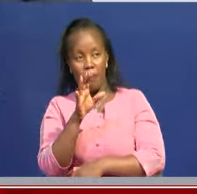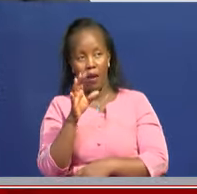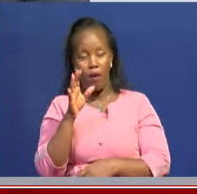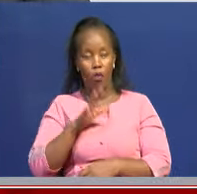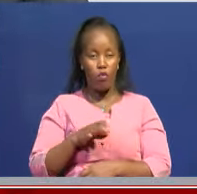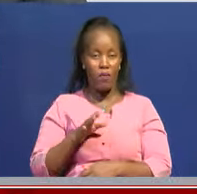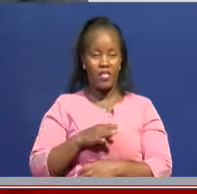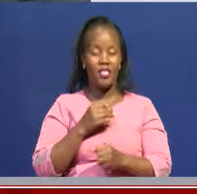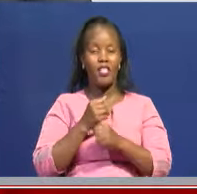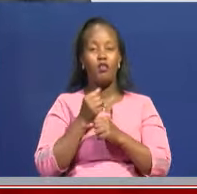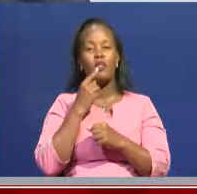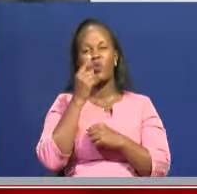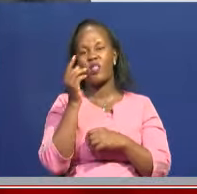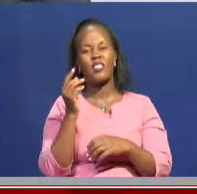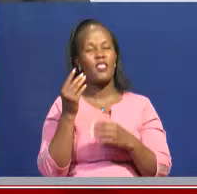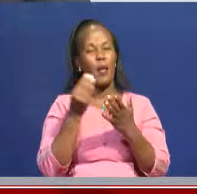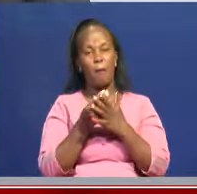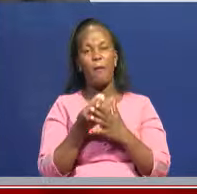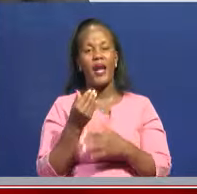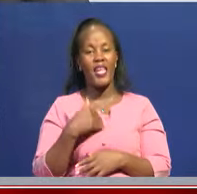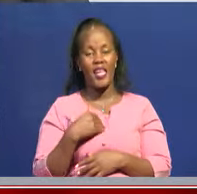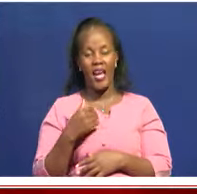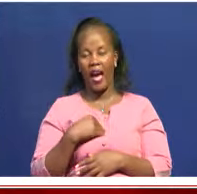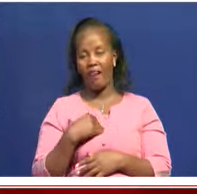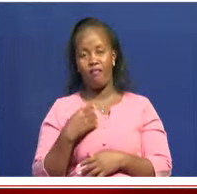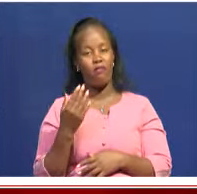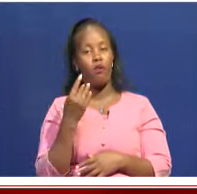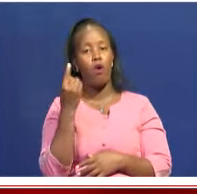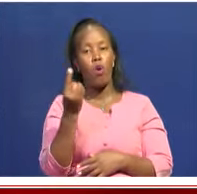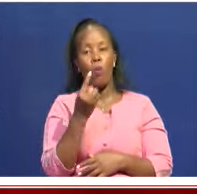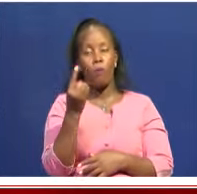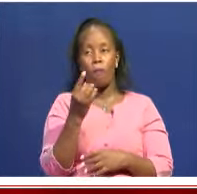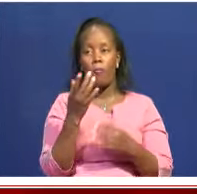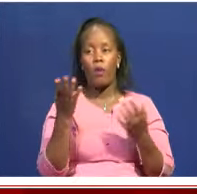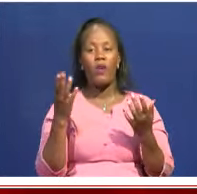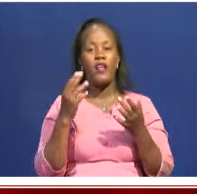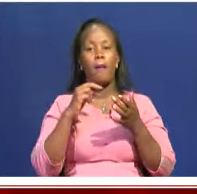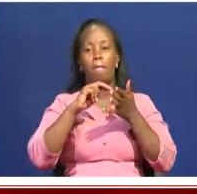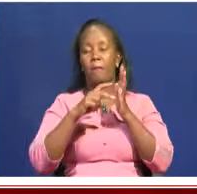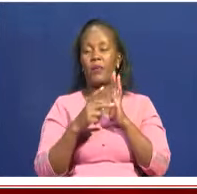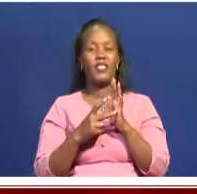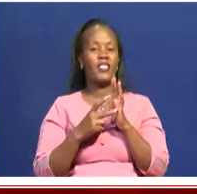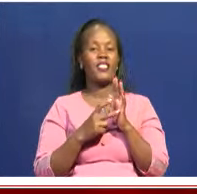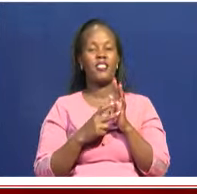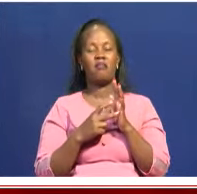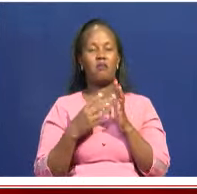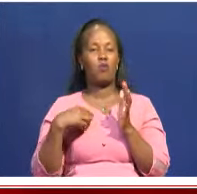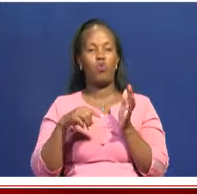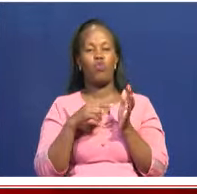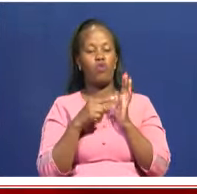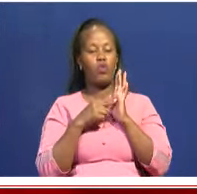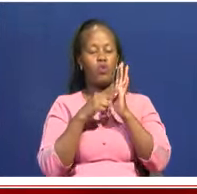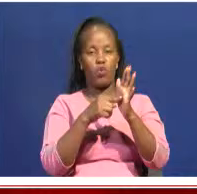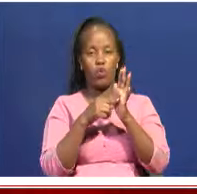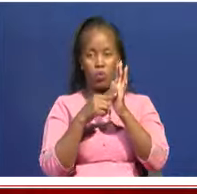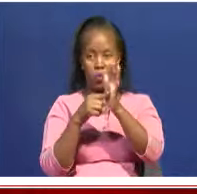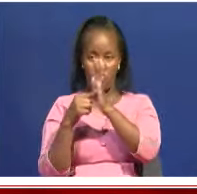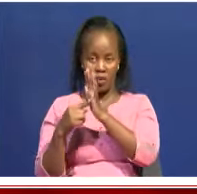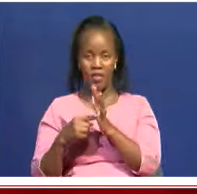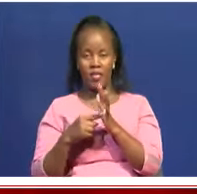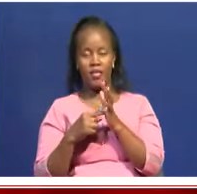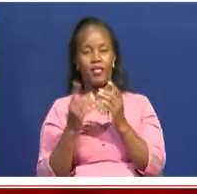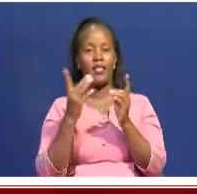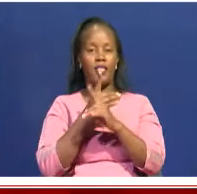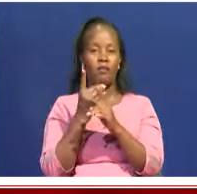that they get money in their pockets and not just a project whereby we showcase beautiful items and products.